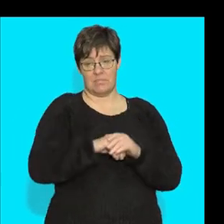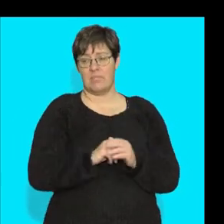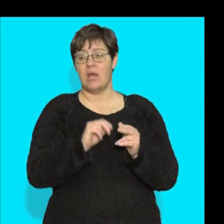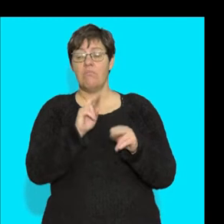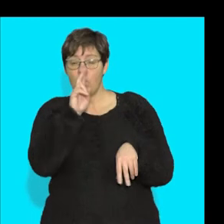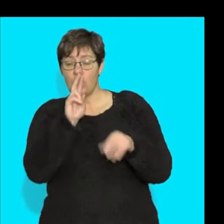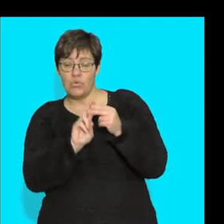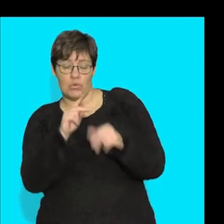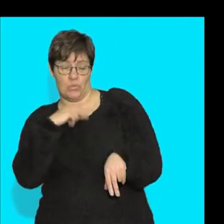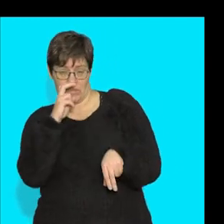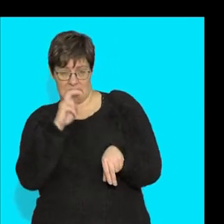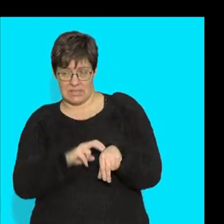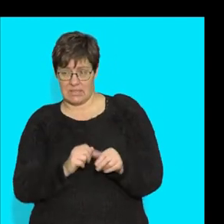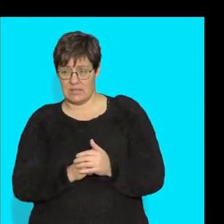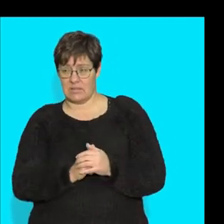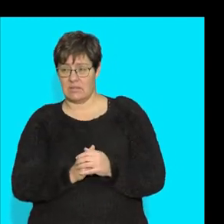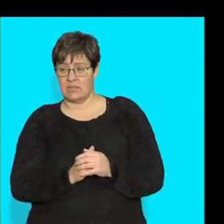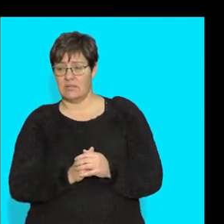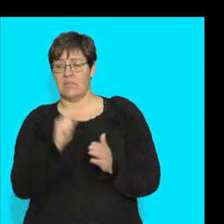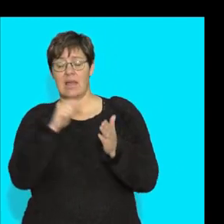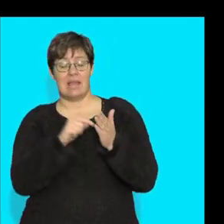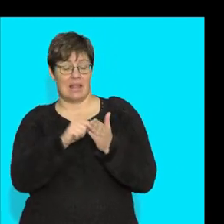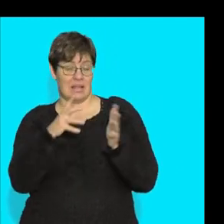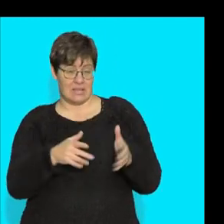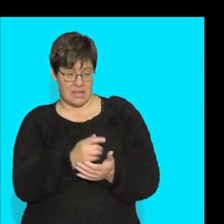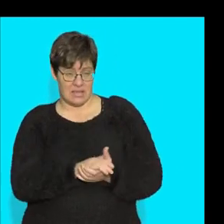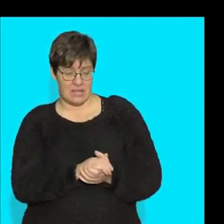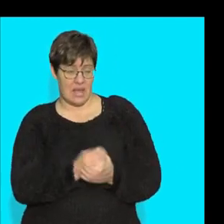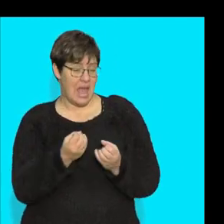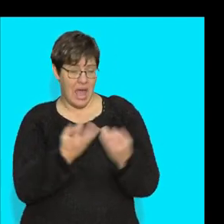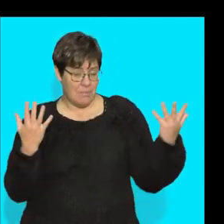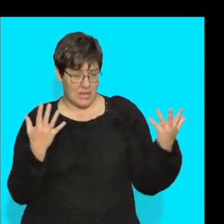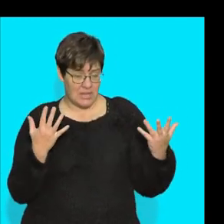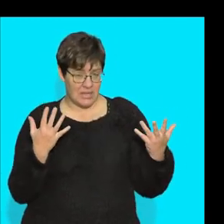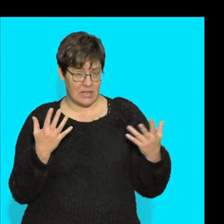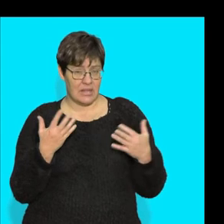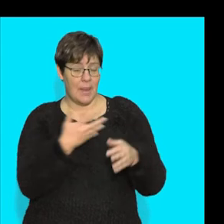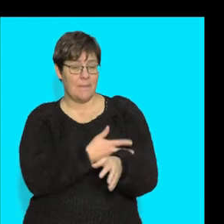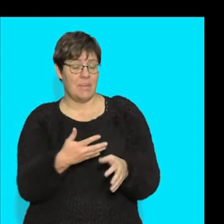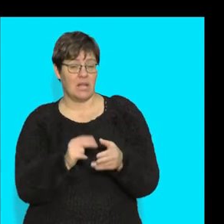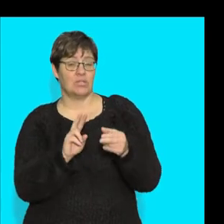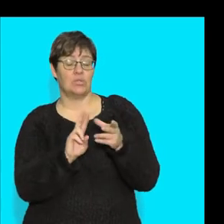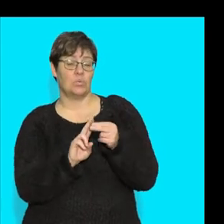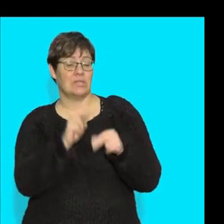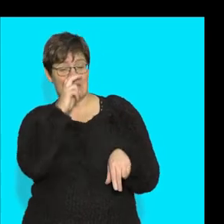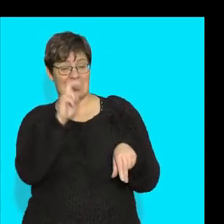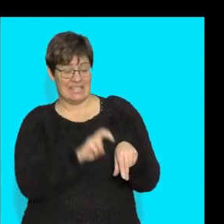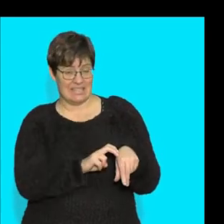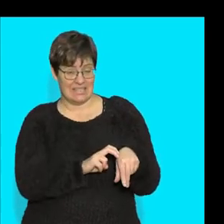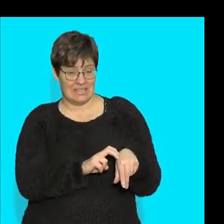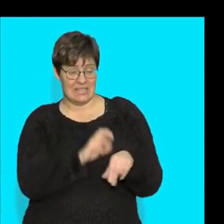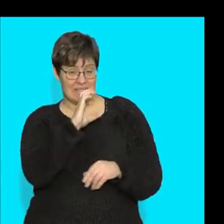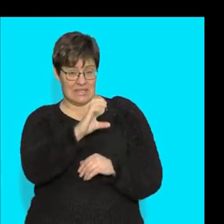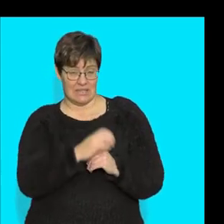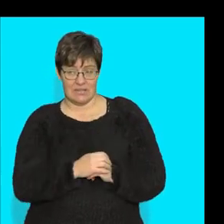required? All right, now I take out my calculator. How many blood units are needed in blood blank